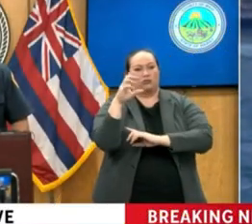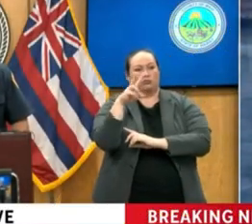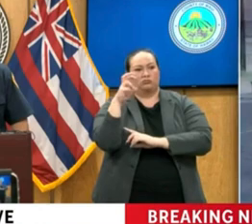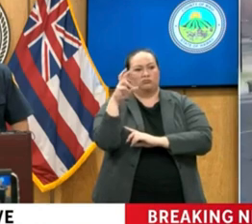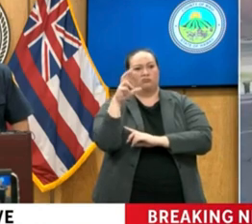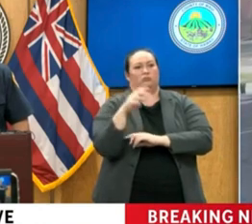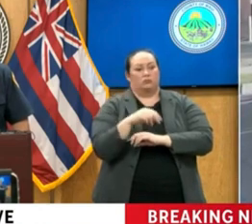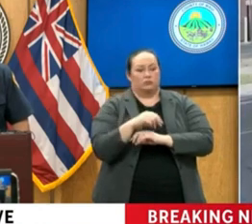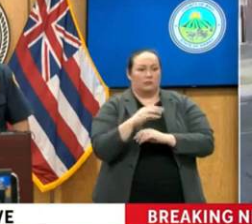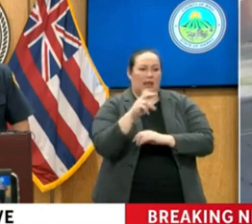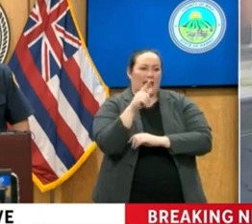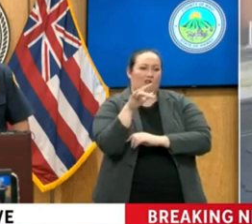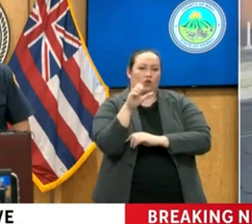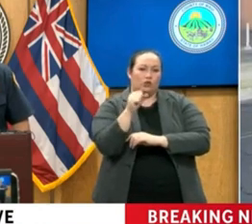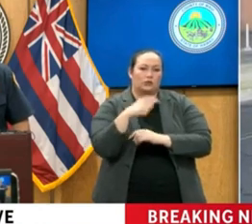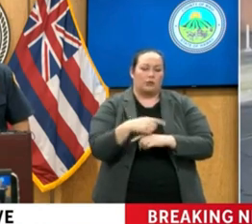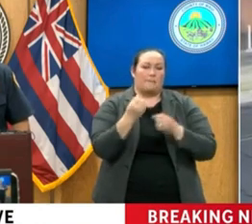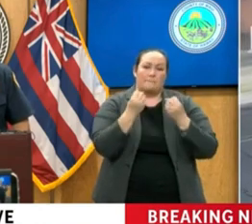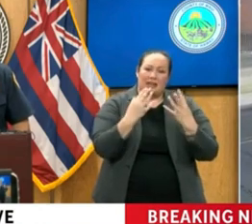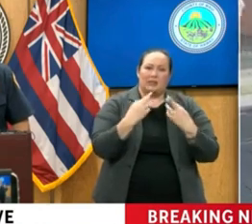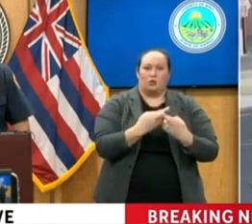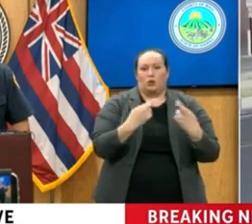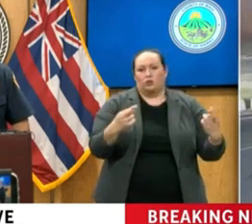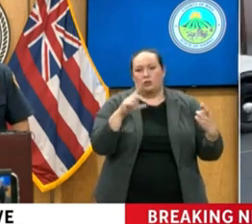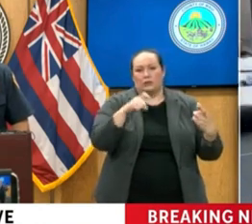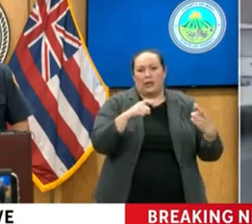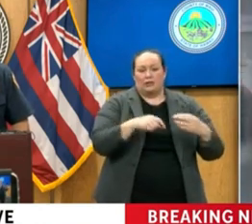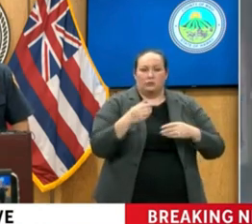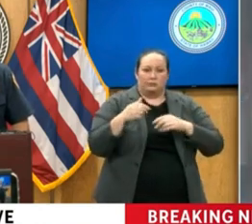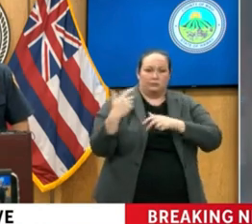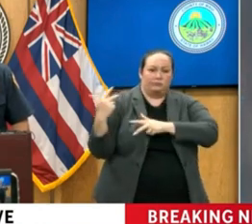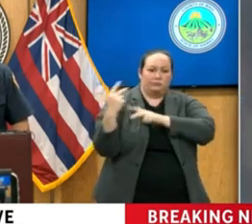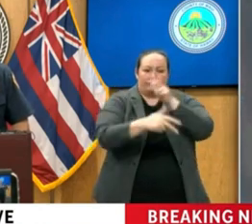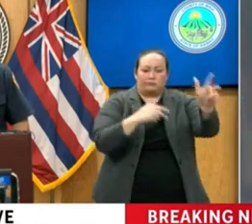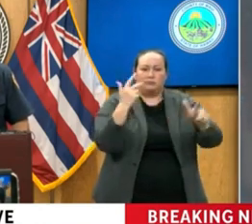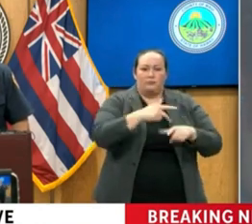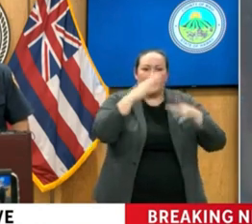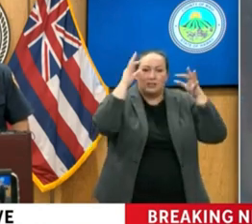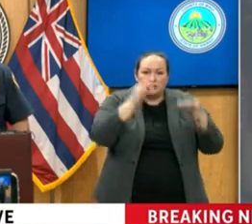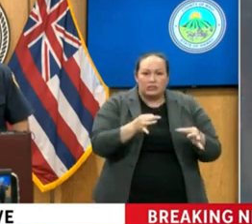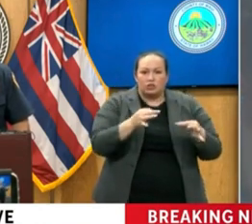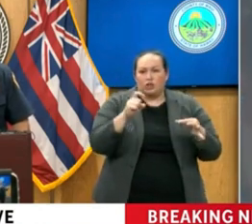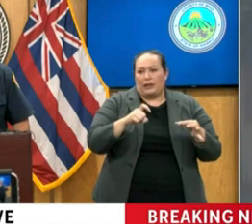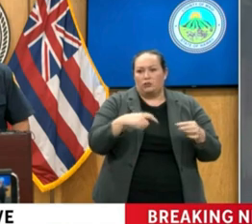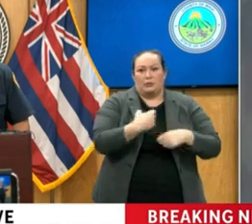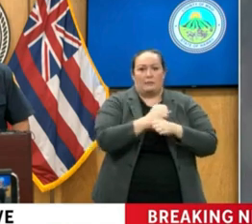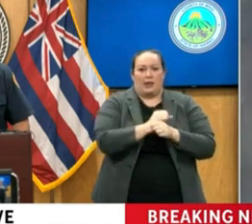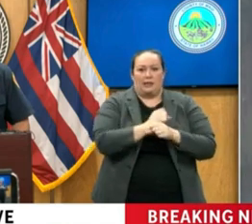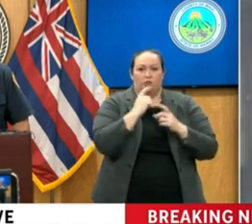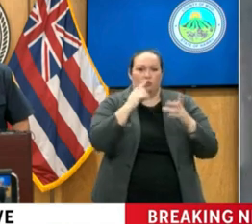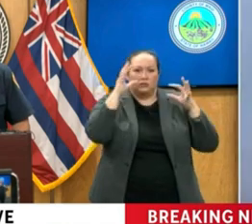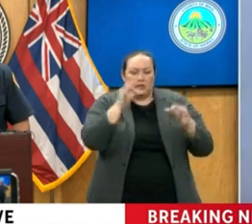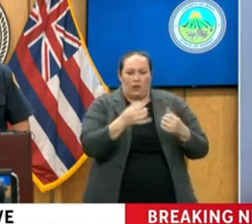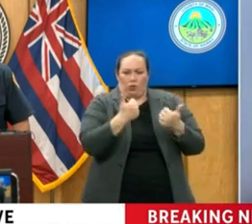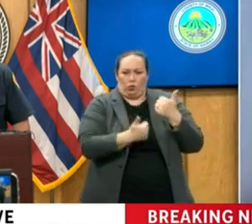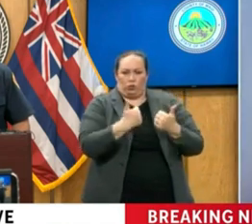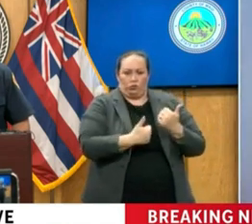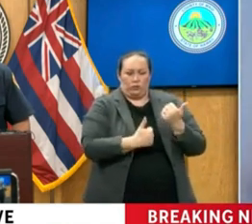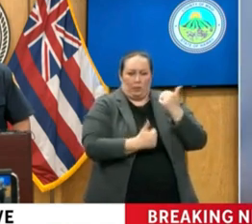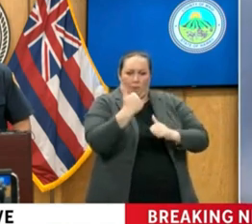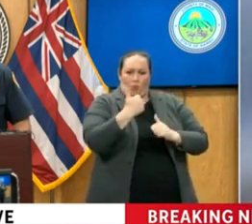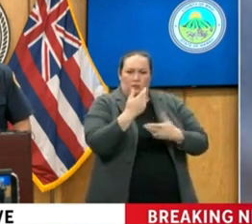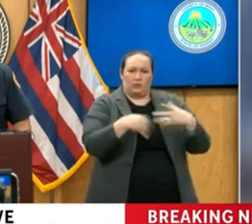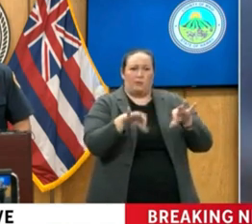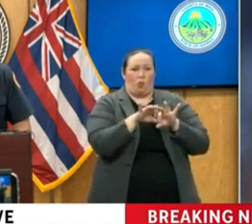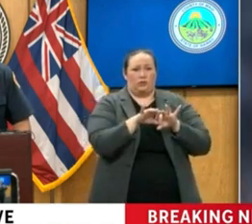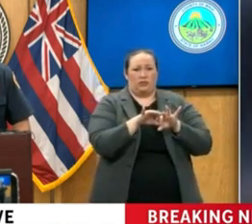again, resources had to be directed. And decisions had to be made to triage what was most important at the